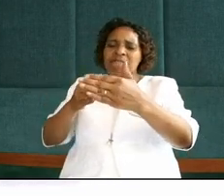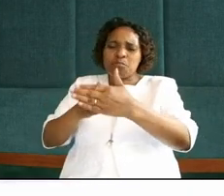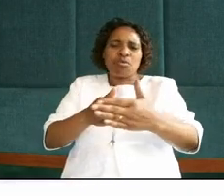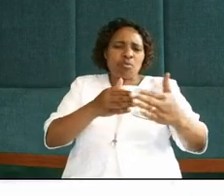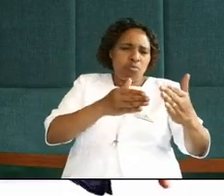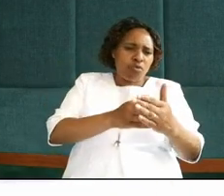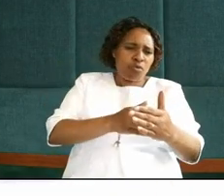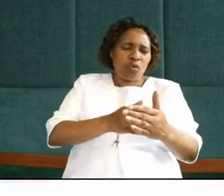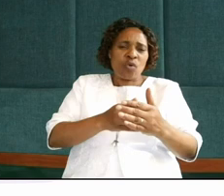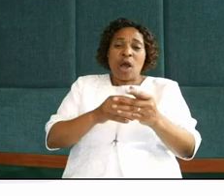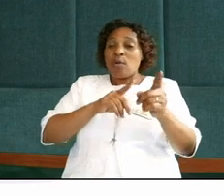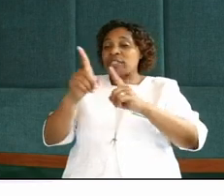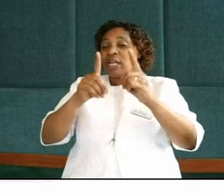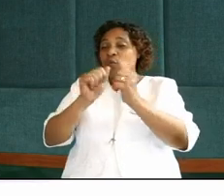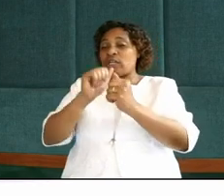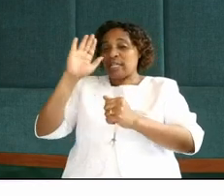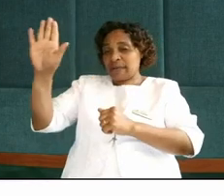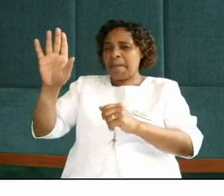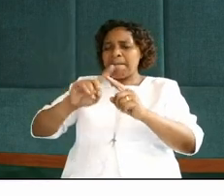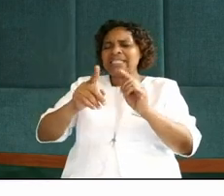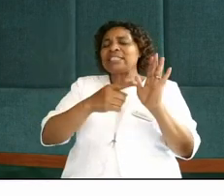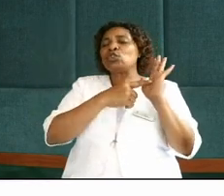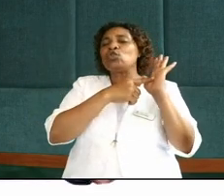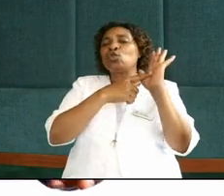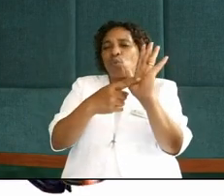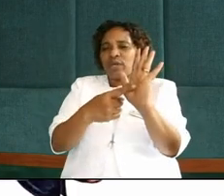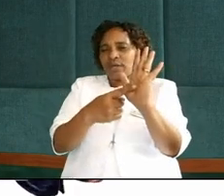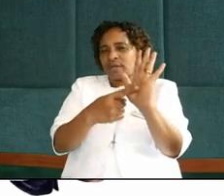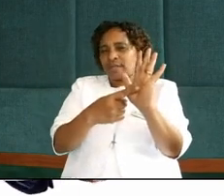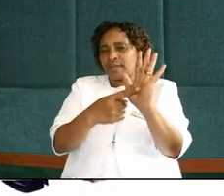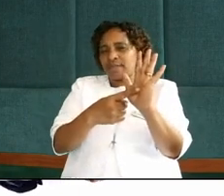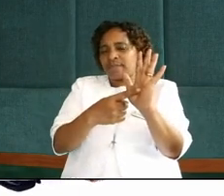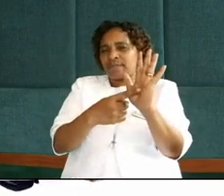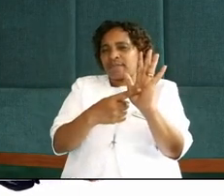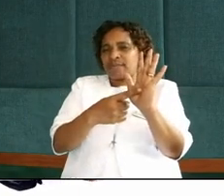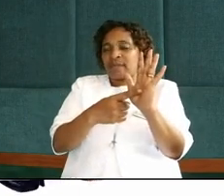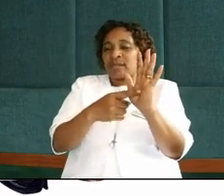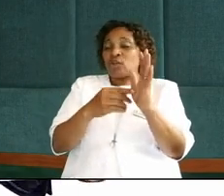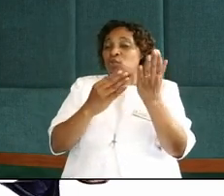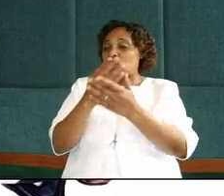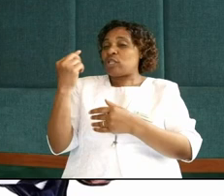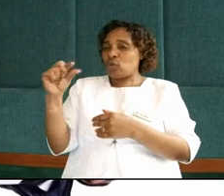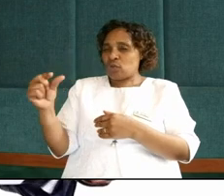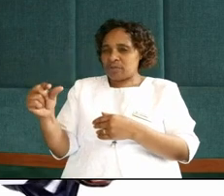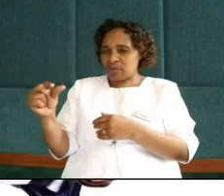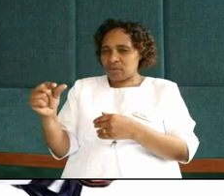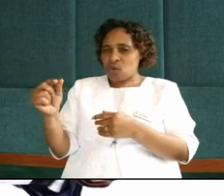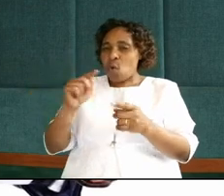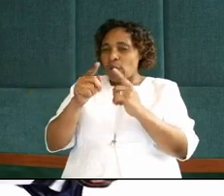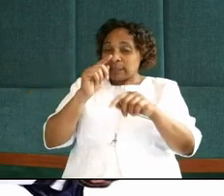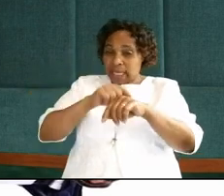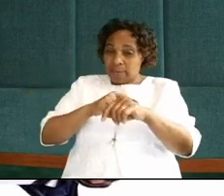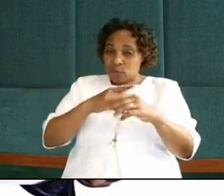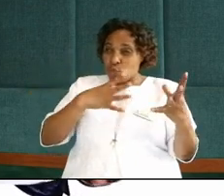our journey with him, but he is demonstrating by as it is possible when you have come to